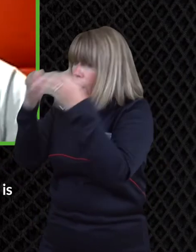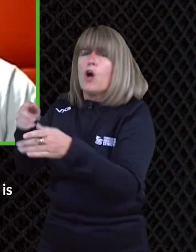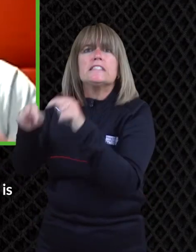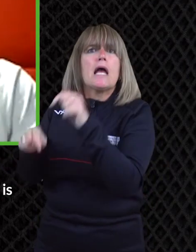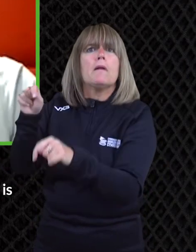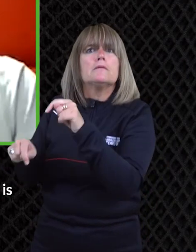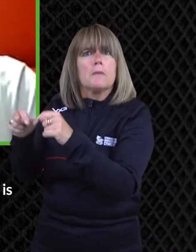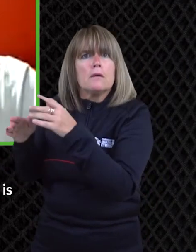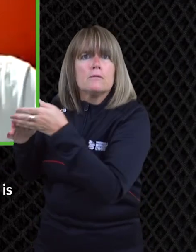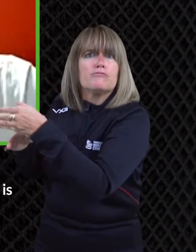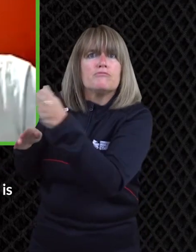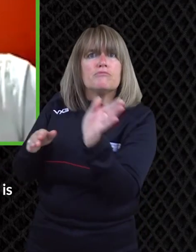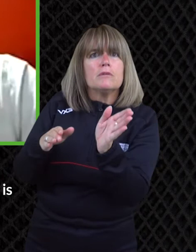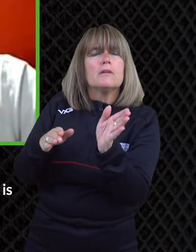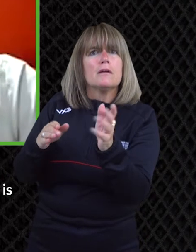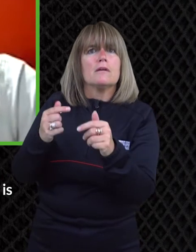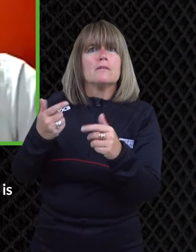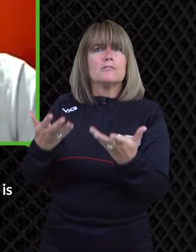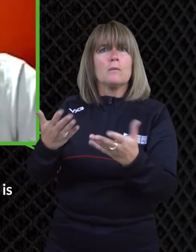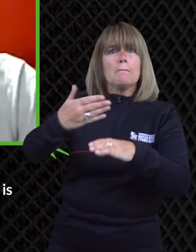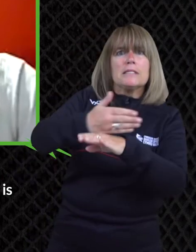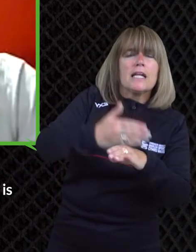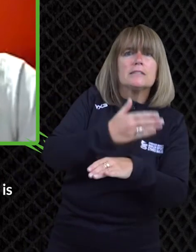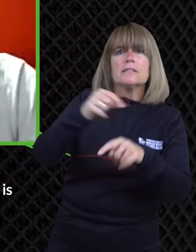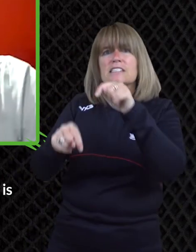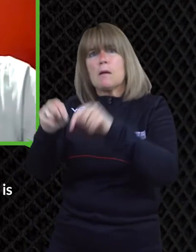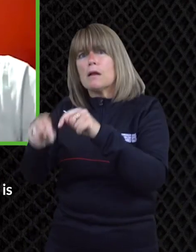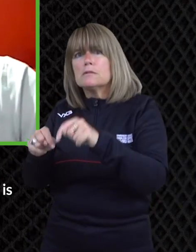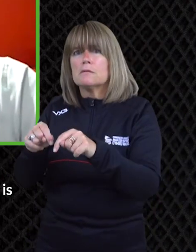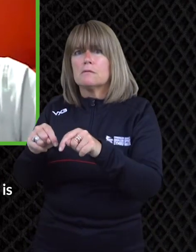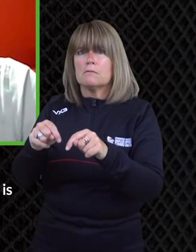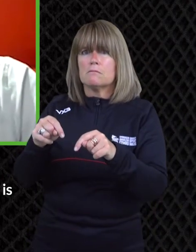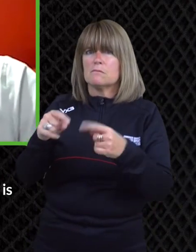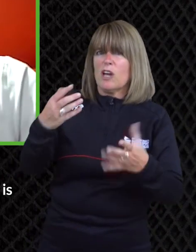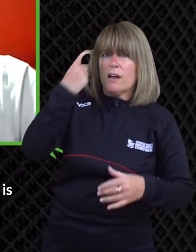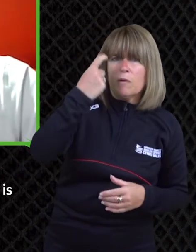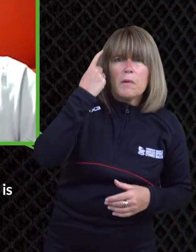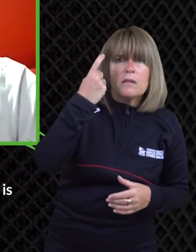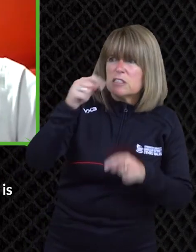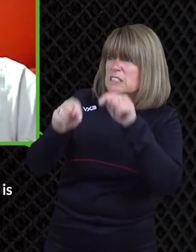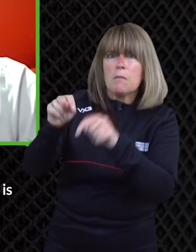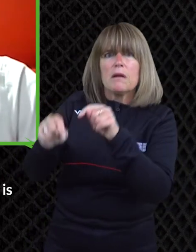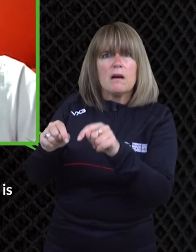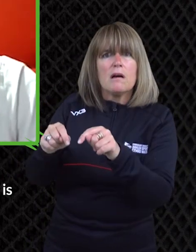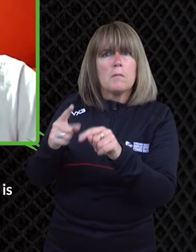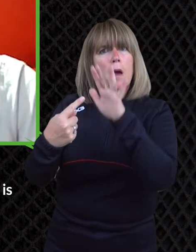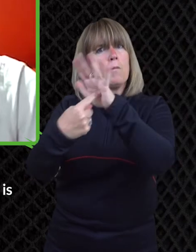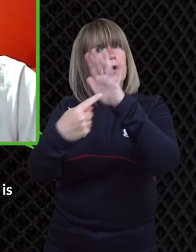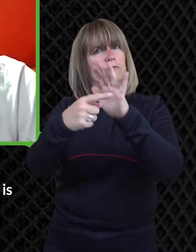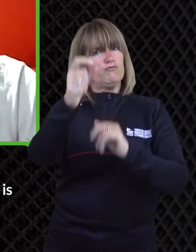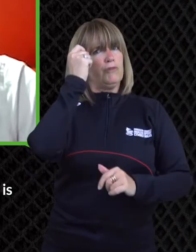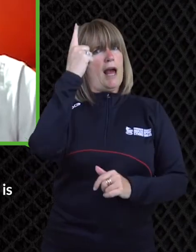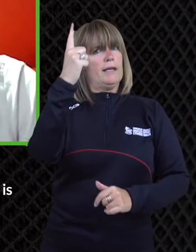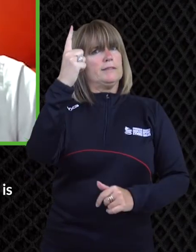he's got a little welsh cake business um so yeah and as i said in this interview i think it's important not to just categorize